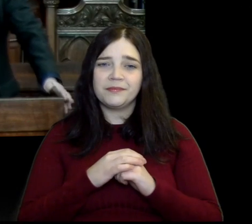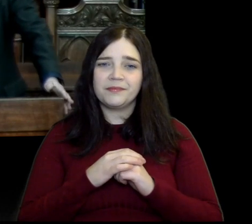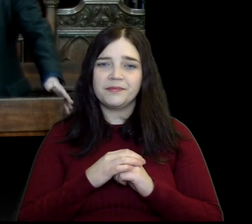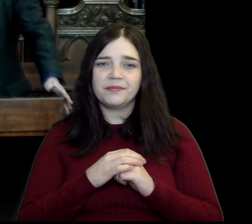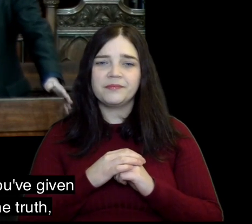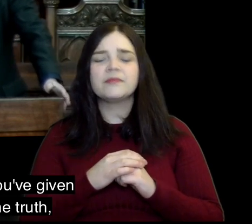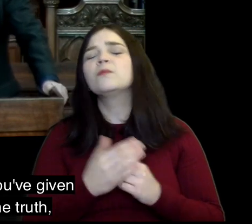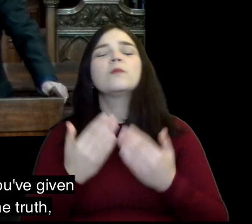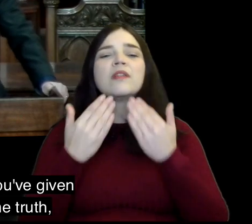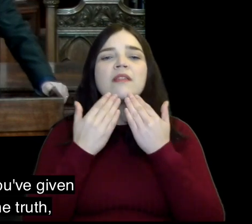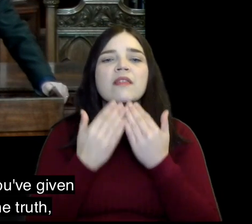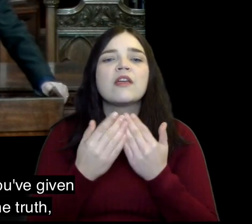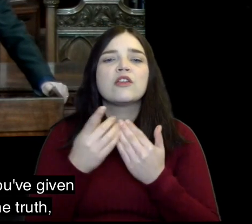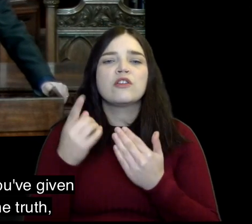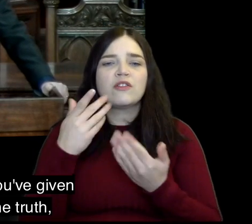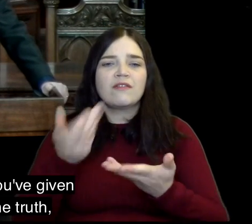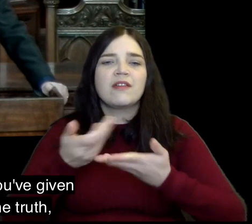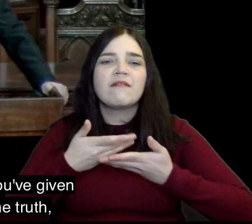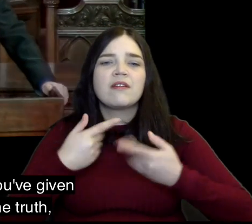that we belong to you